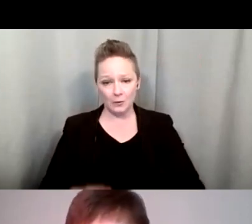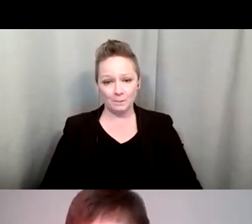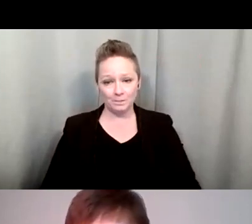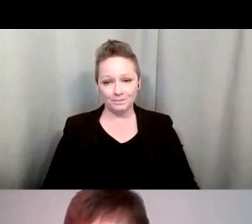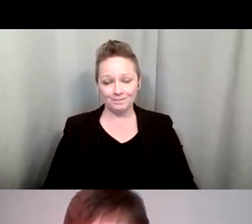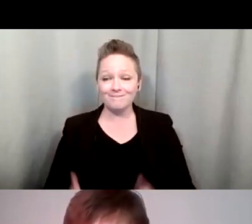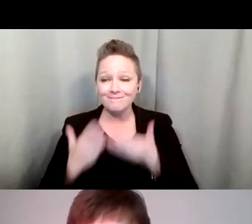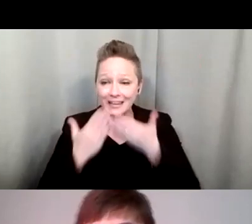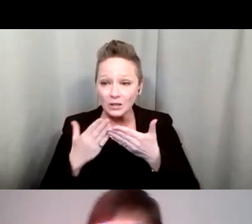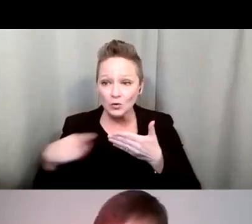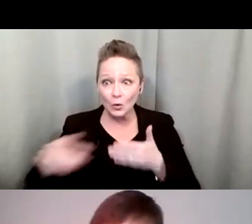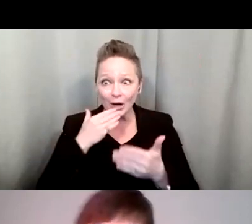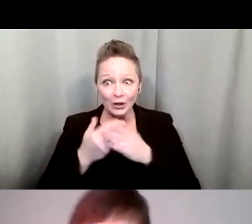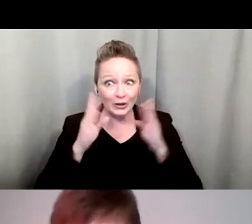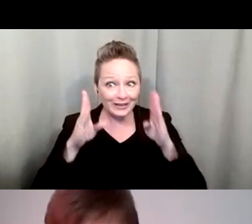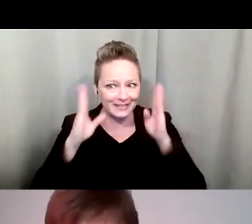very good listeners.